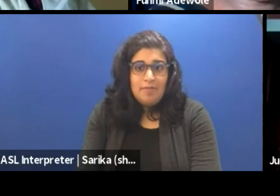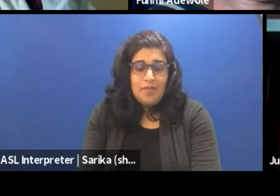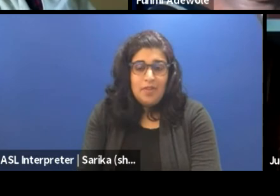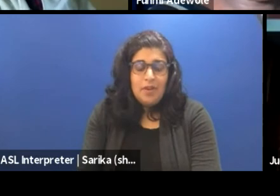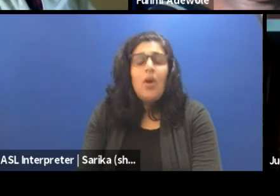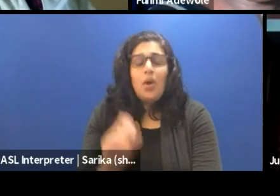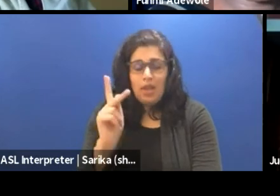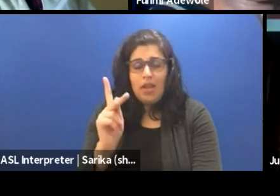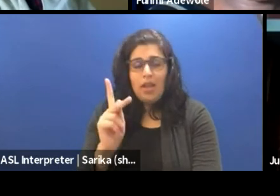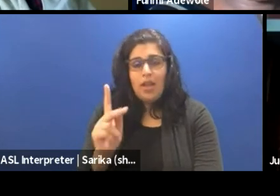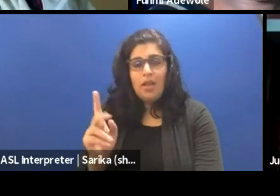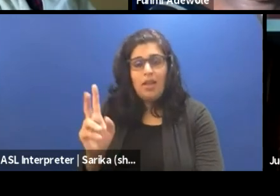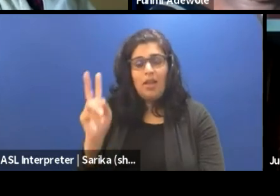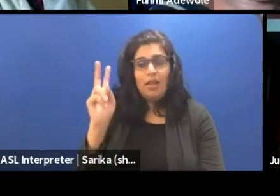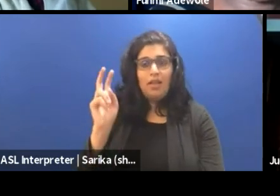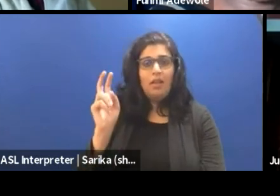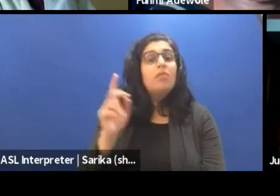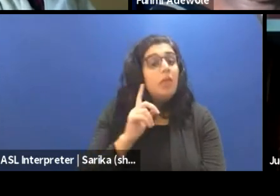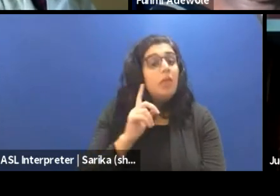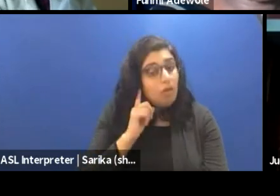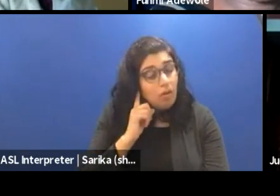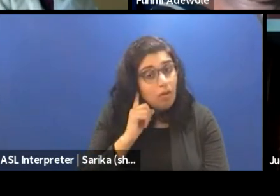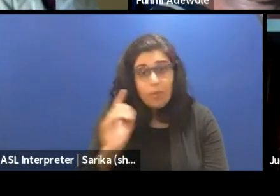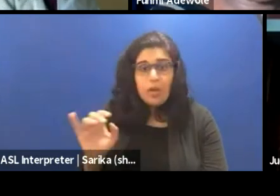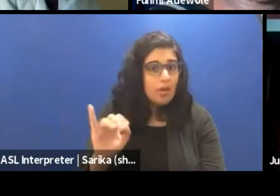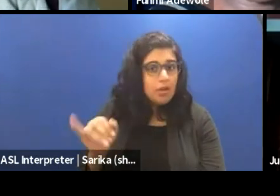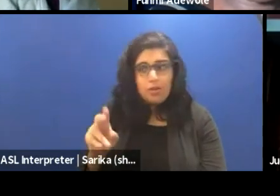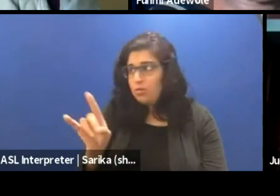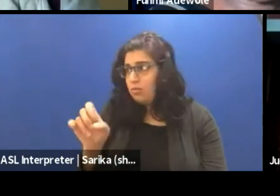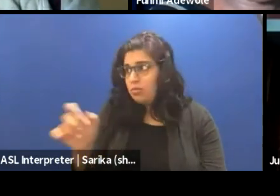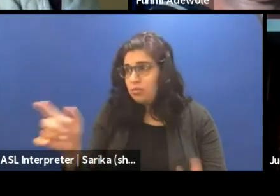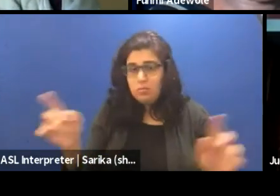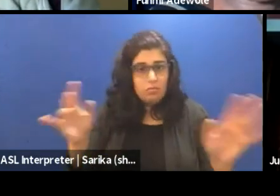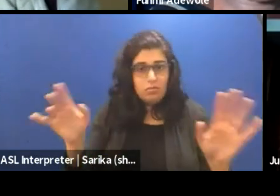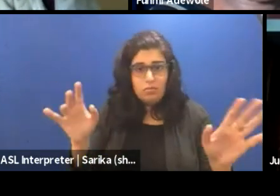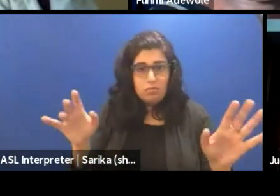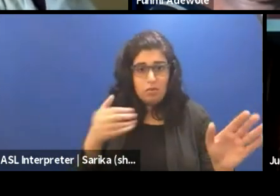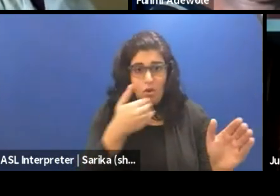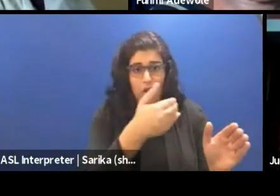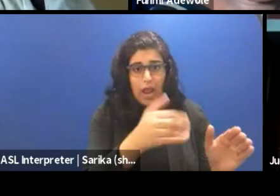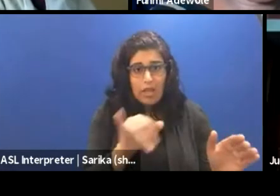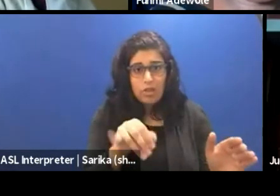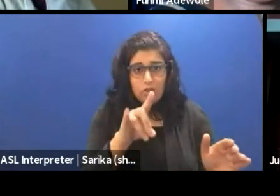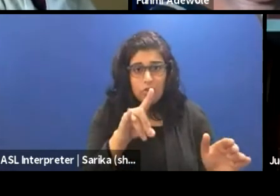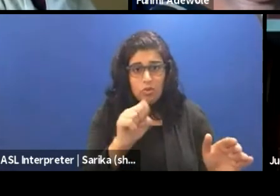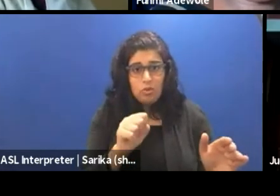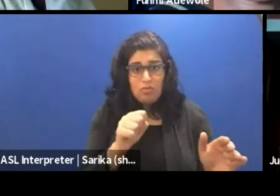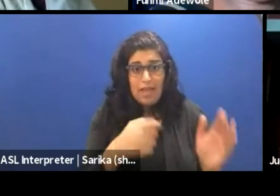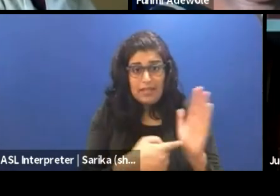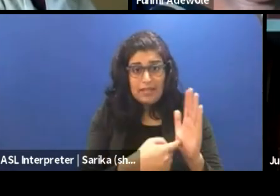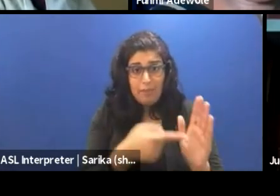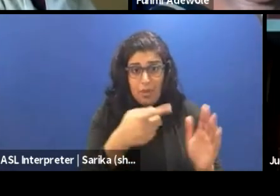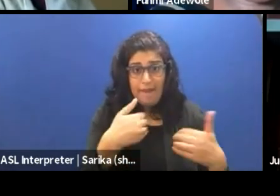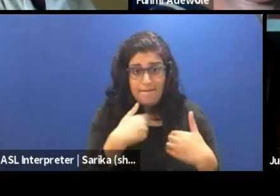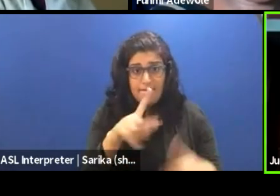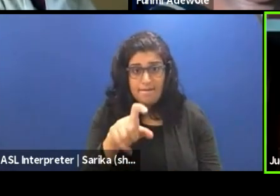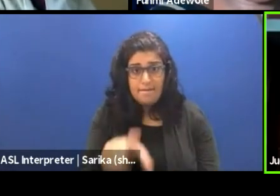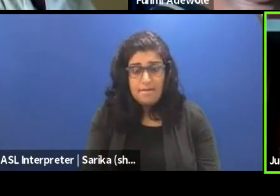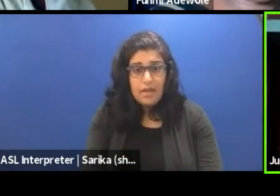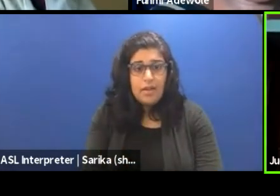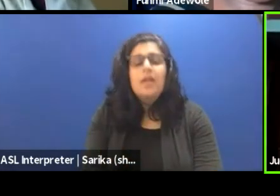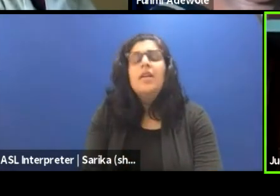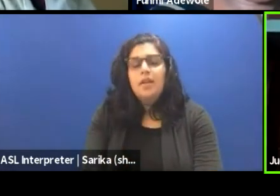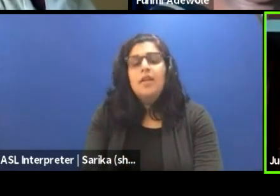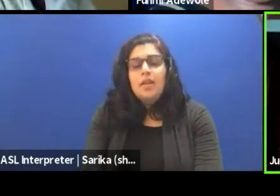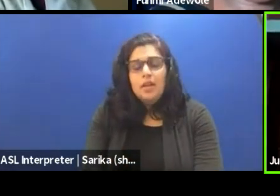I would just jump in quickly. Go or you want me to go? Yeah, go ahead, Jude. If you have an example, go ahead, please. Yeah,